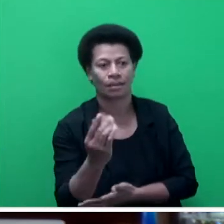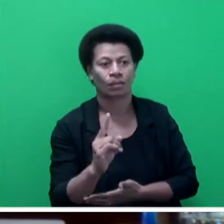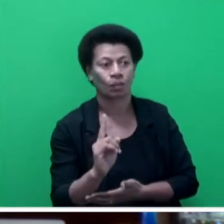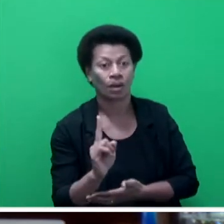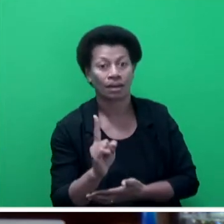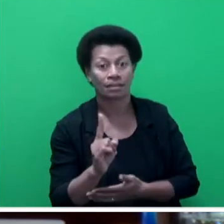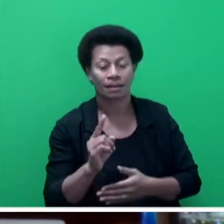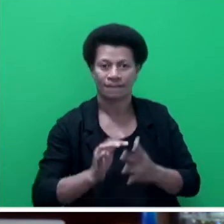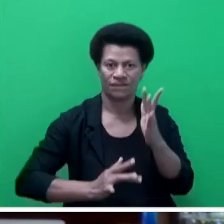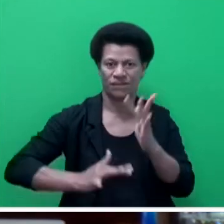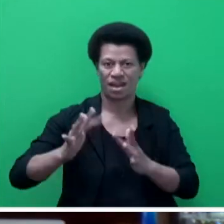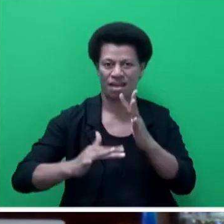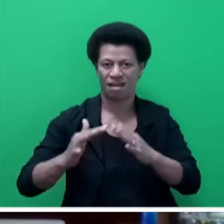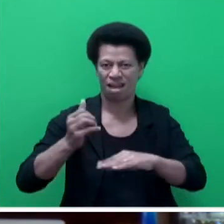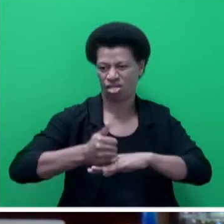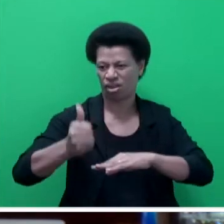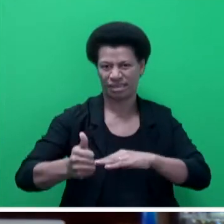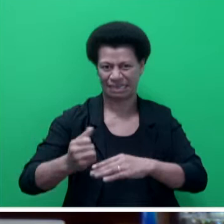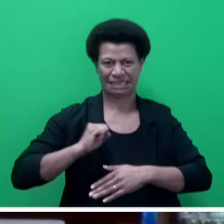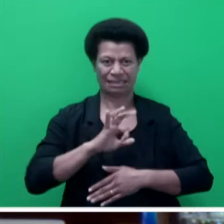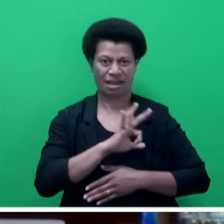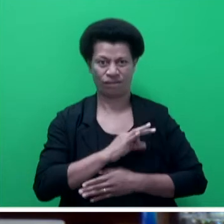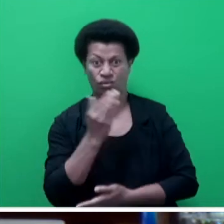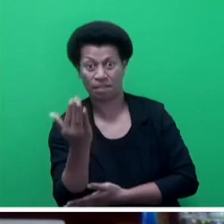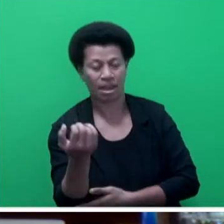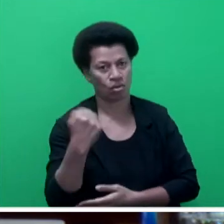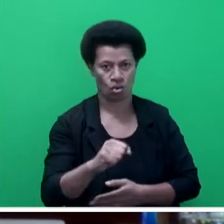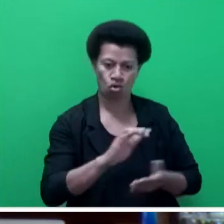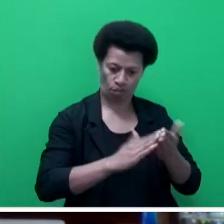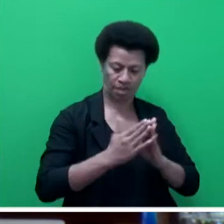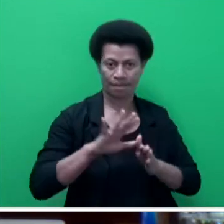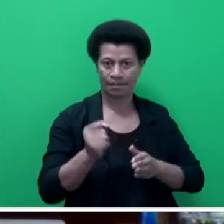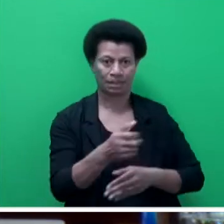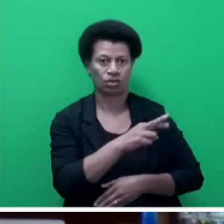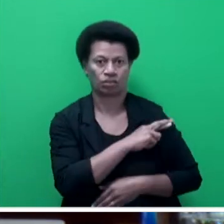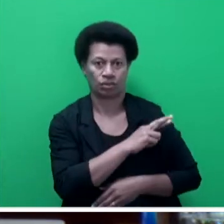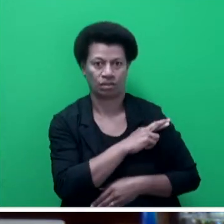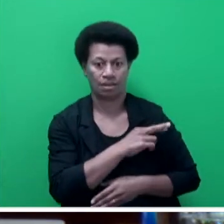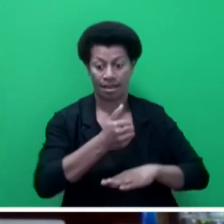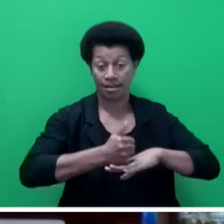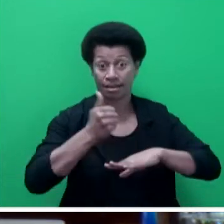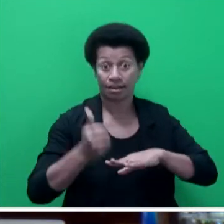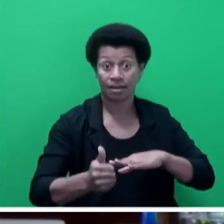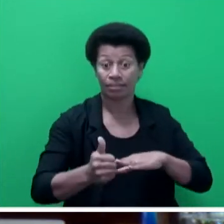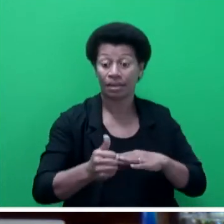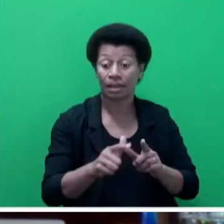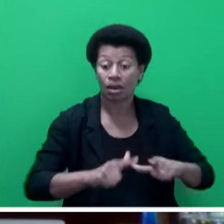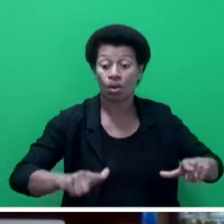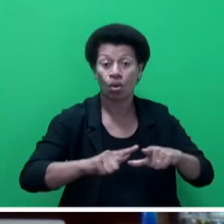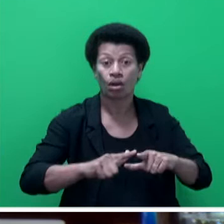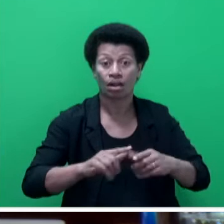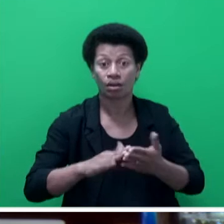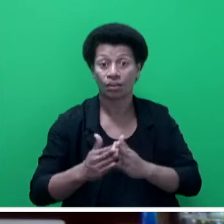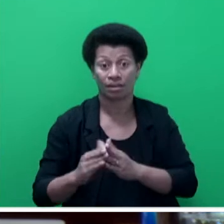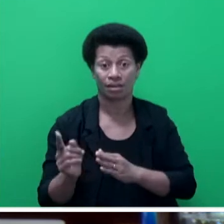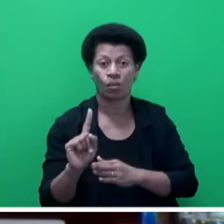The framework is simply an integrated effort of the government, private sector and our local communities to